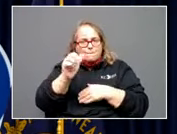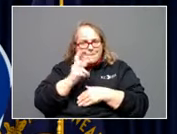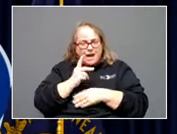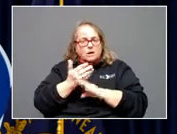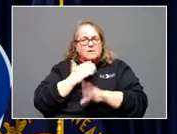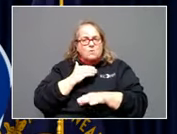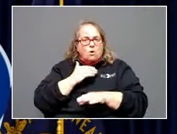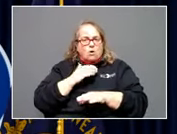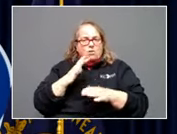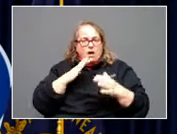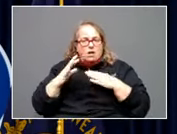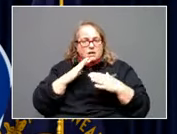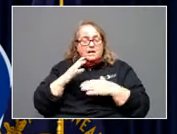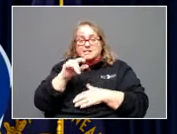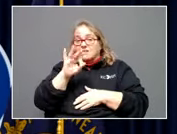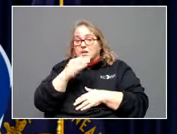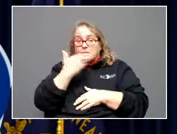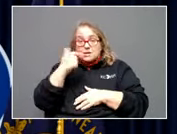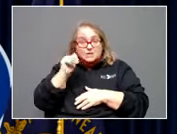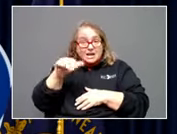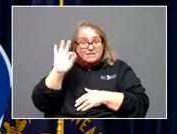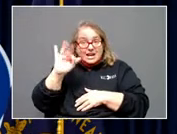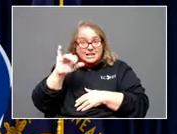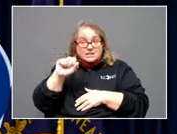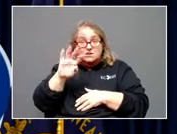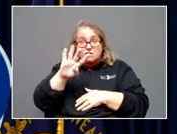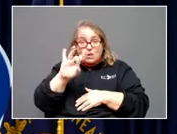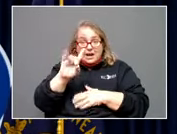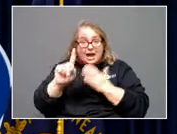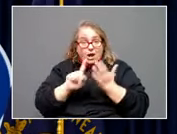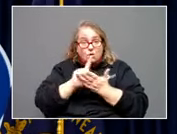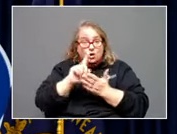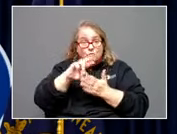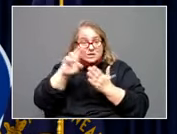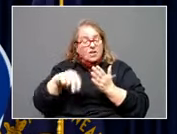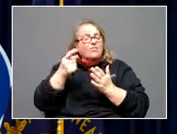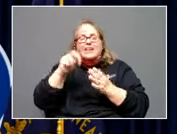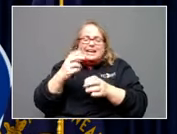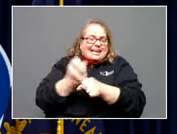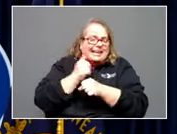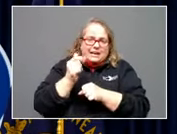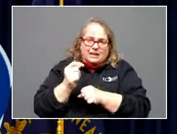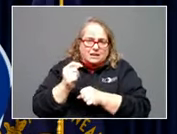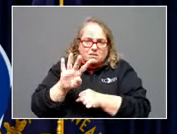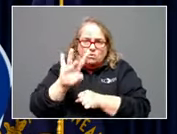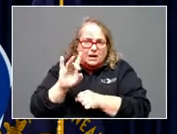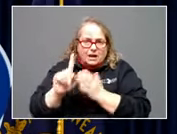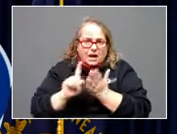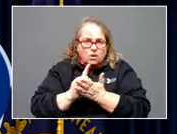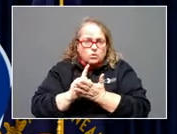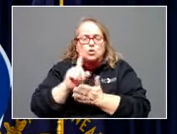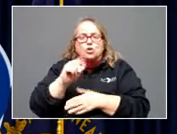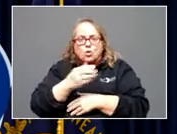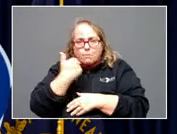holidays. And if the best you can find is 48-hour results, get your test 48 hours before, you know, just do the very